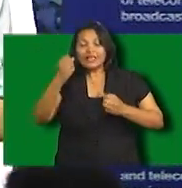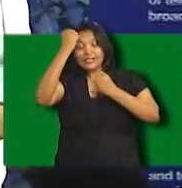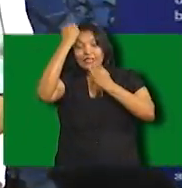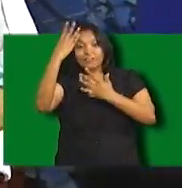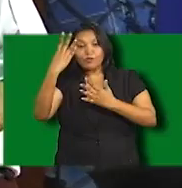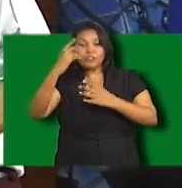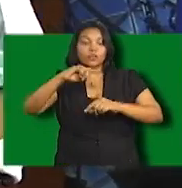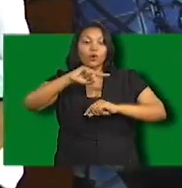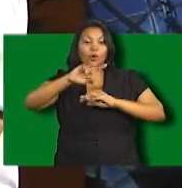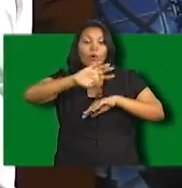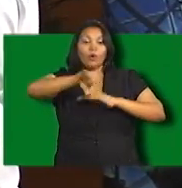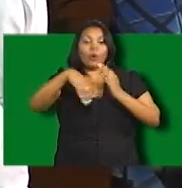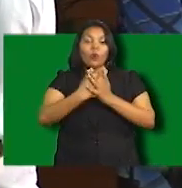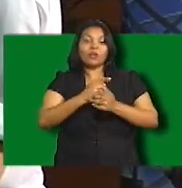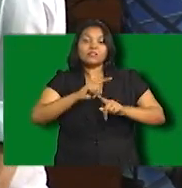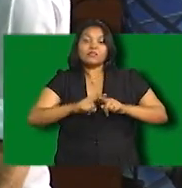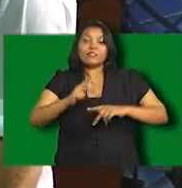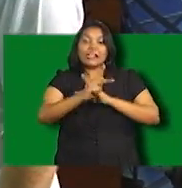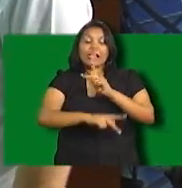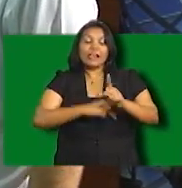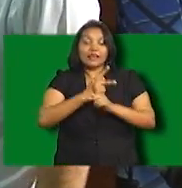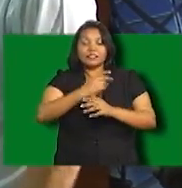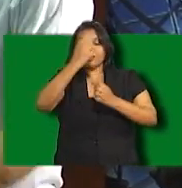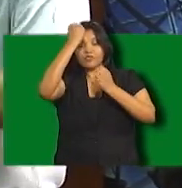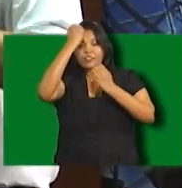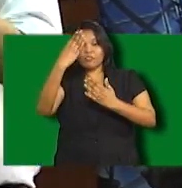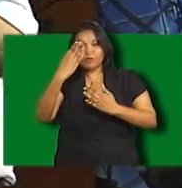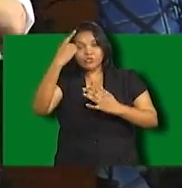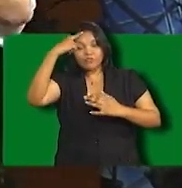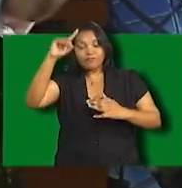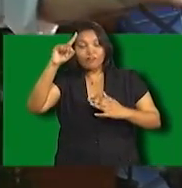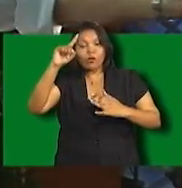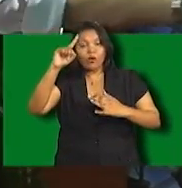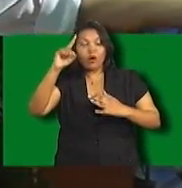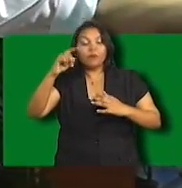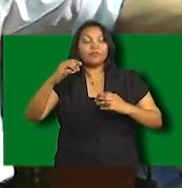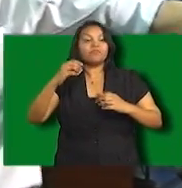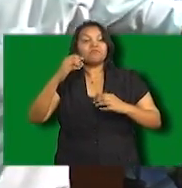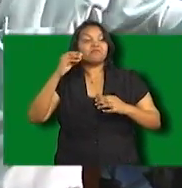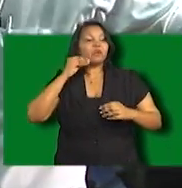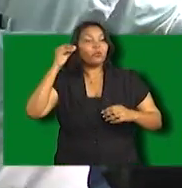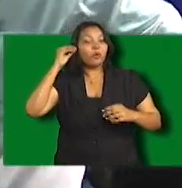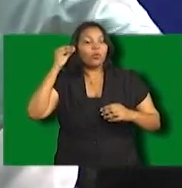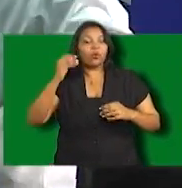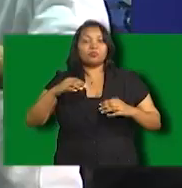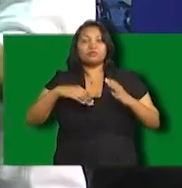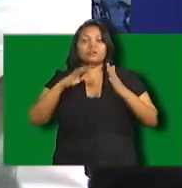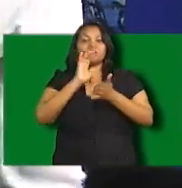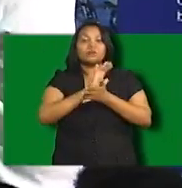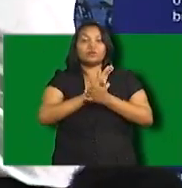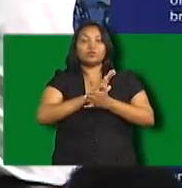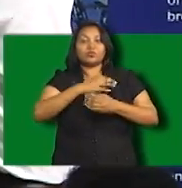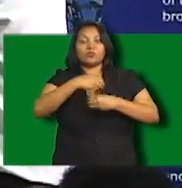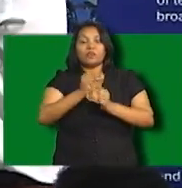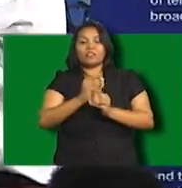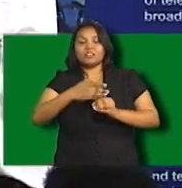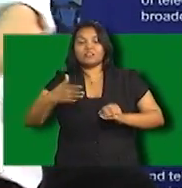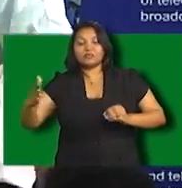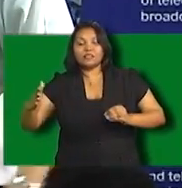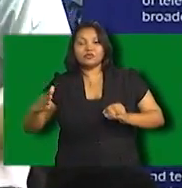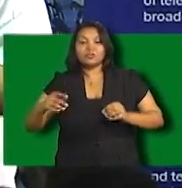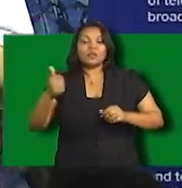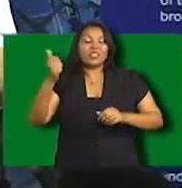in all forms. So you can think of it as data going into the house freely transmitted over the air. So people in